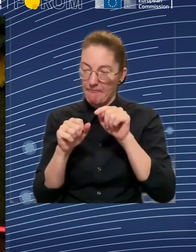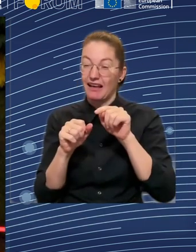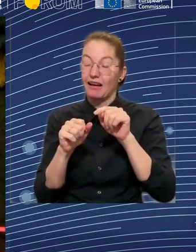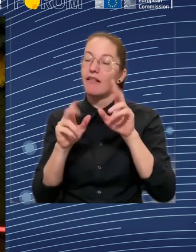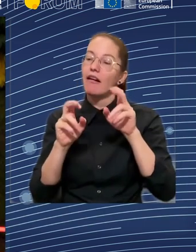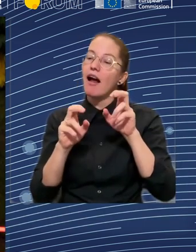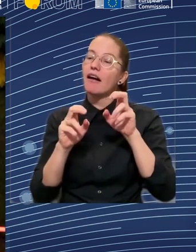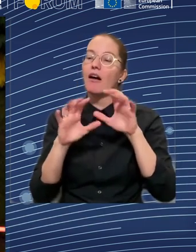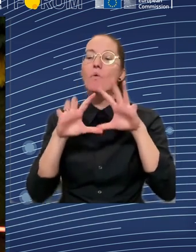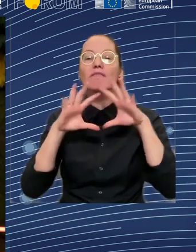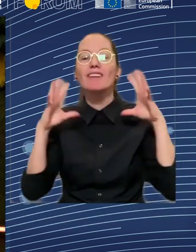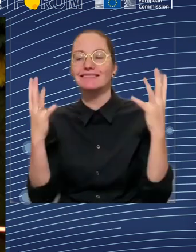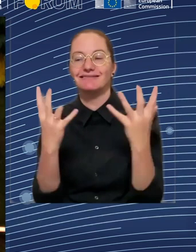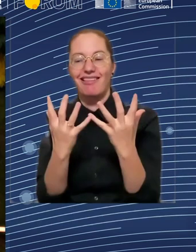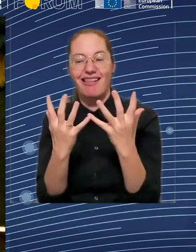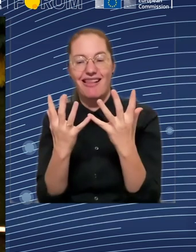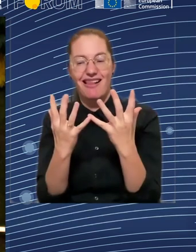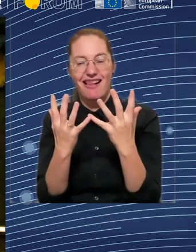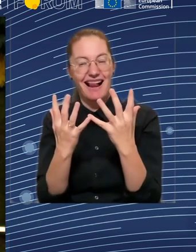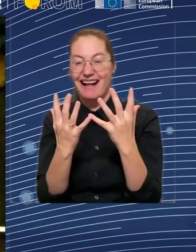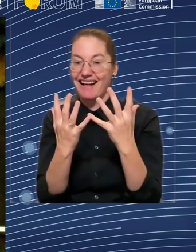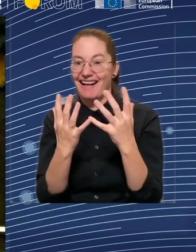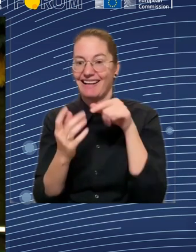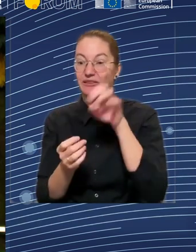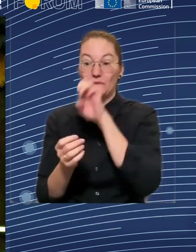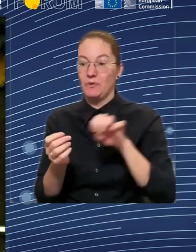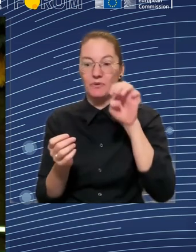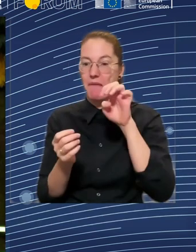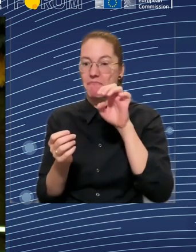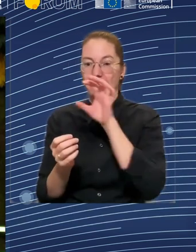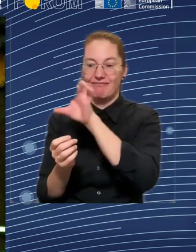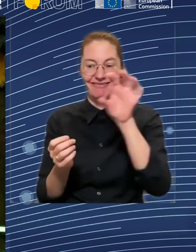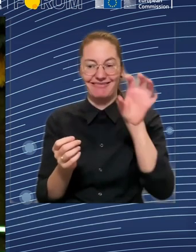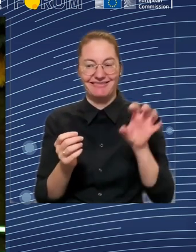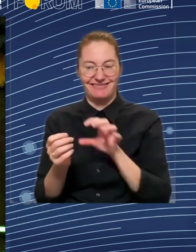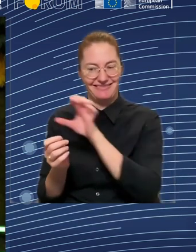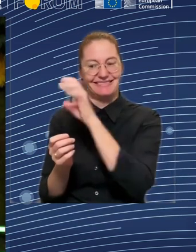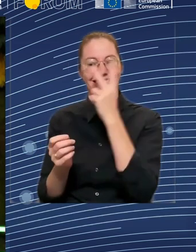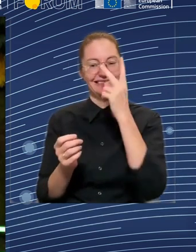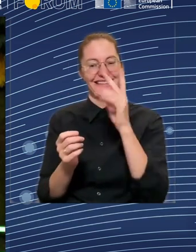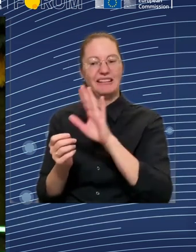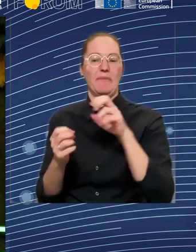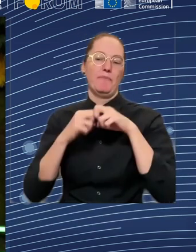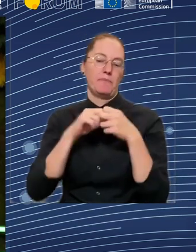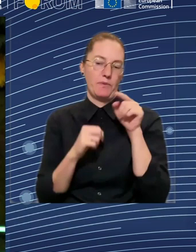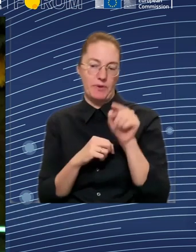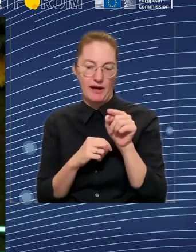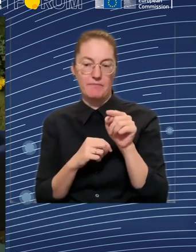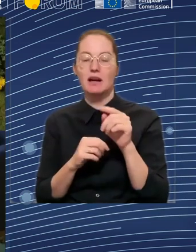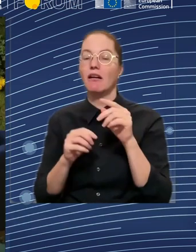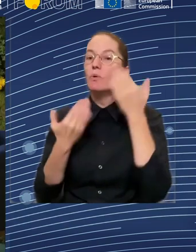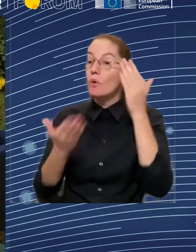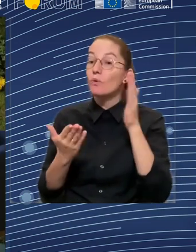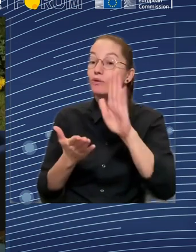mind, an even bigger problem in southern Europe where you have this very, very big distinction between insiders and outsiders.